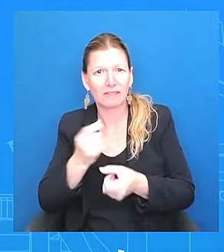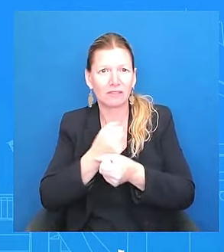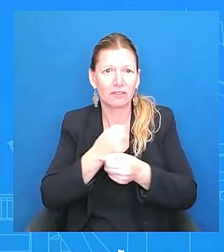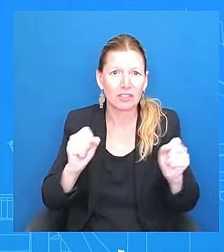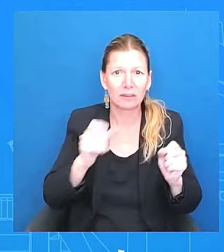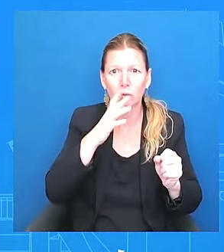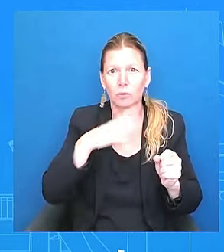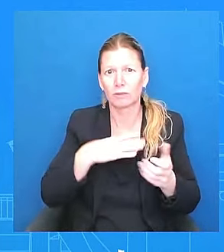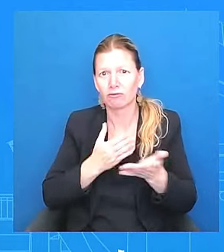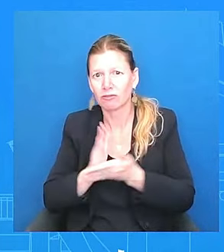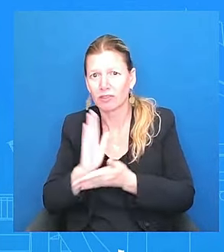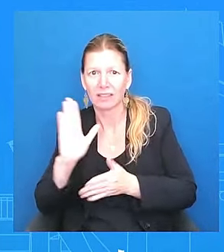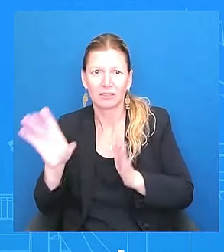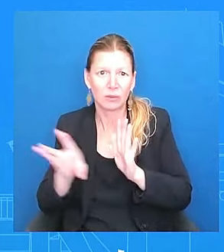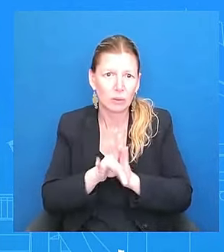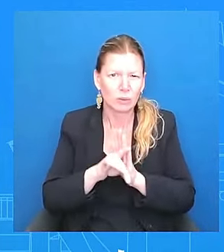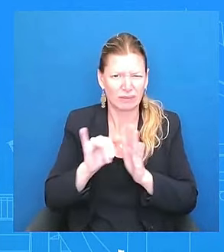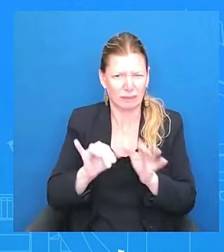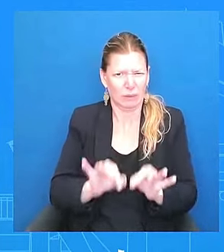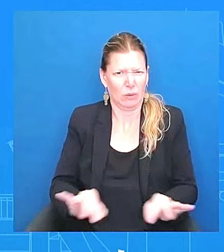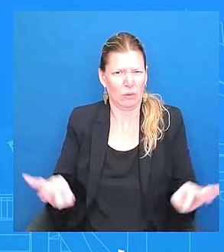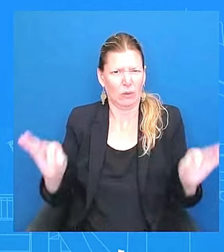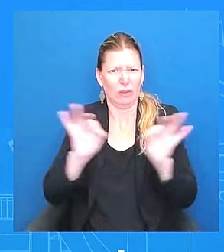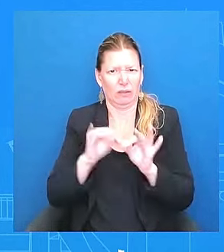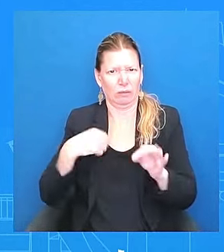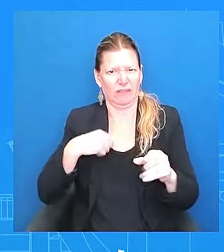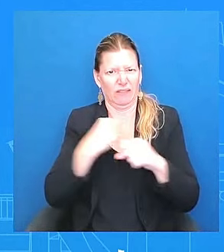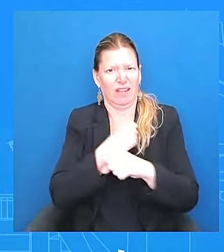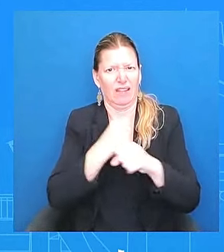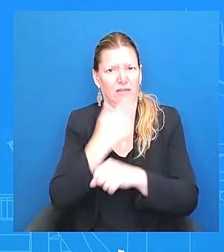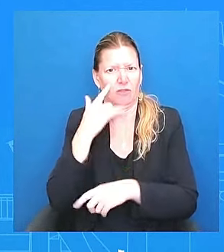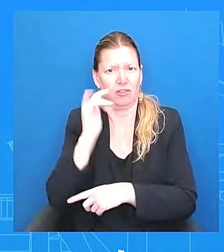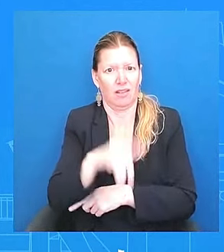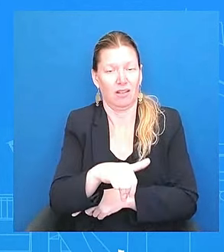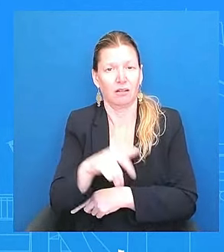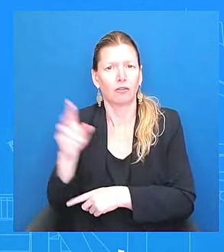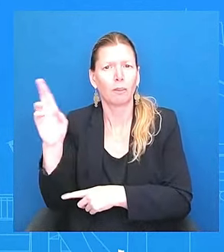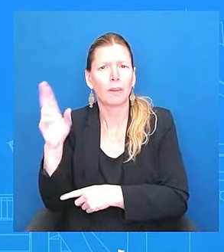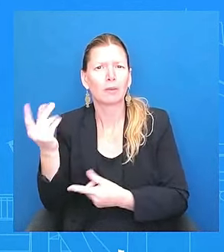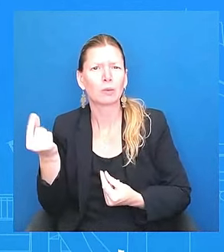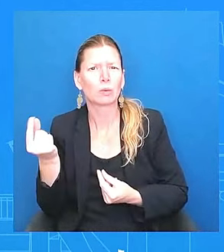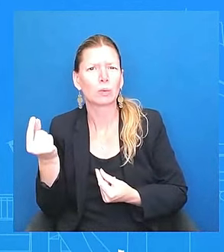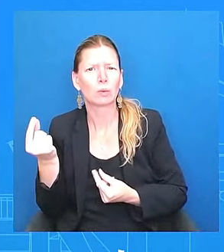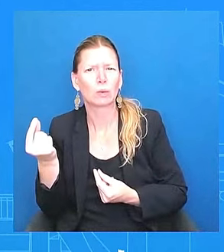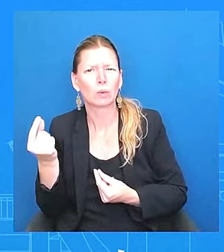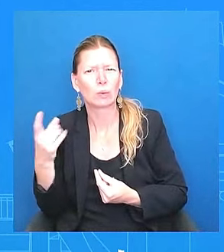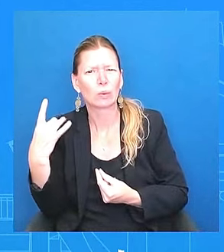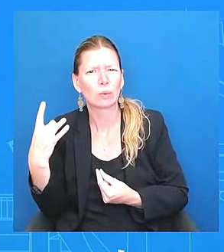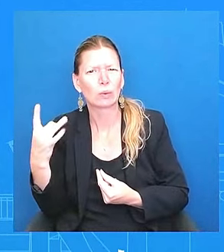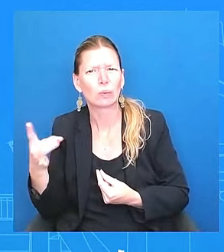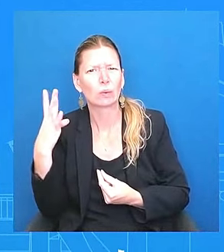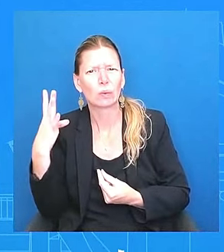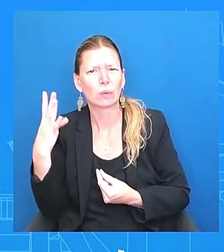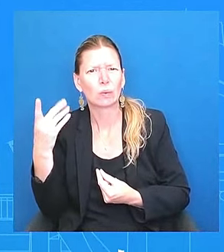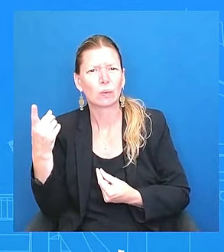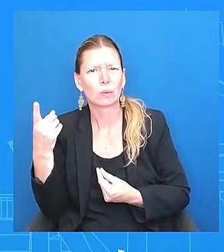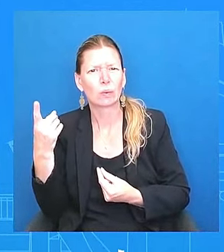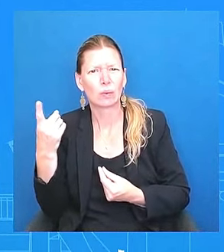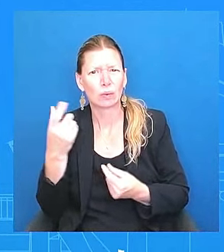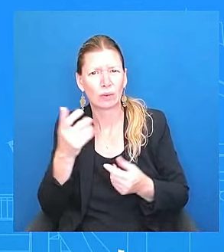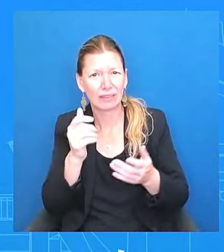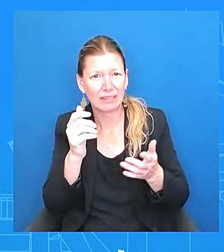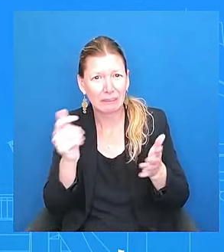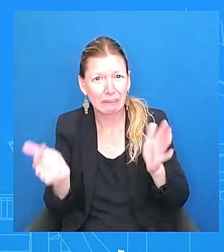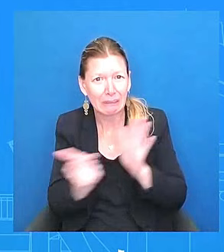national bans on abortion. That's what the type of legislation that they want to push forward. So we disagree with that.